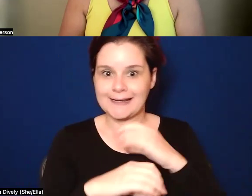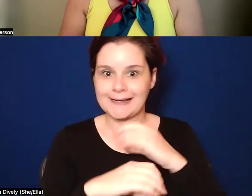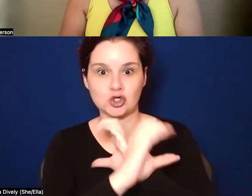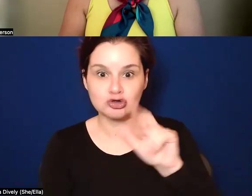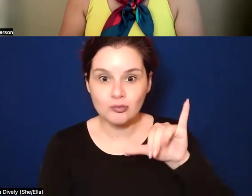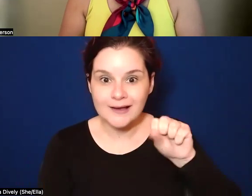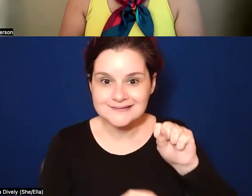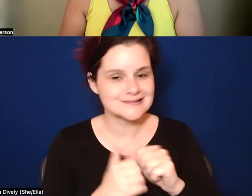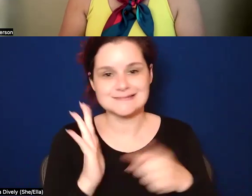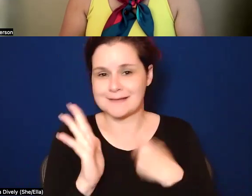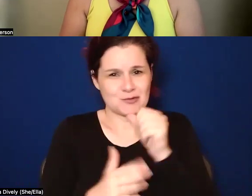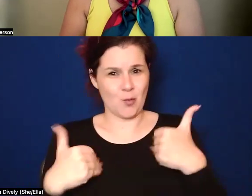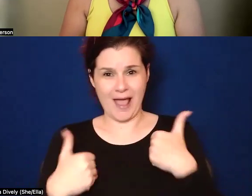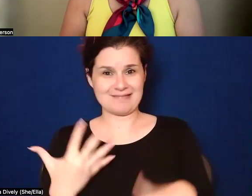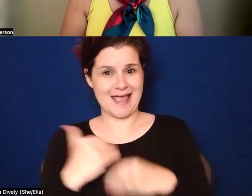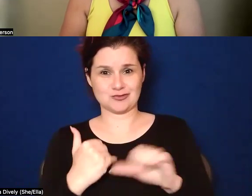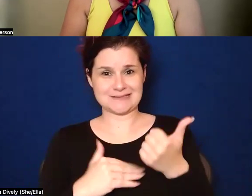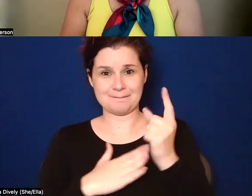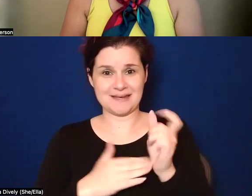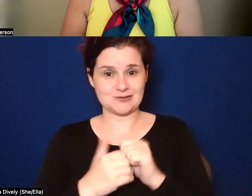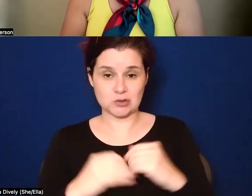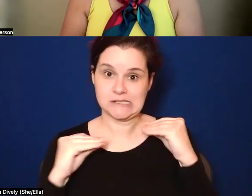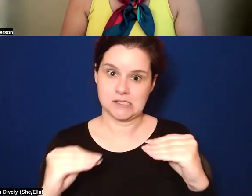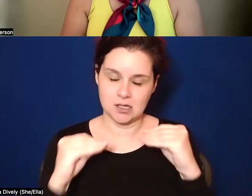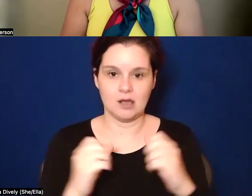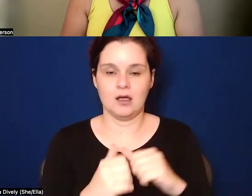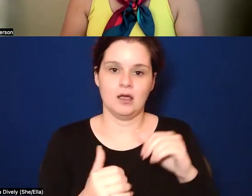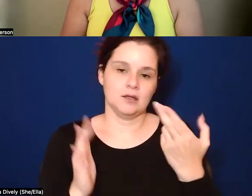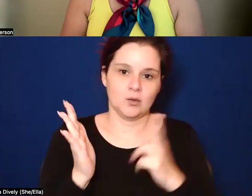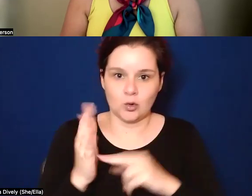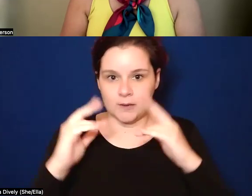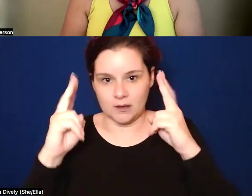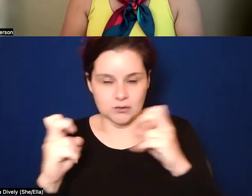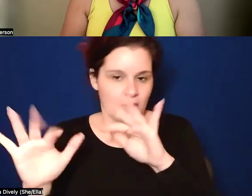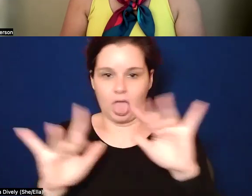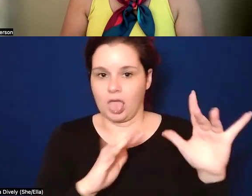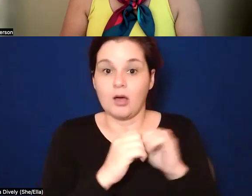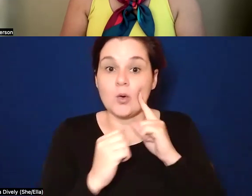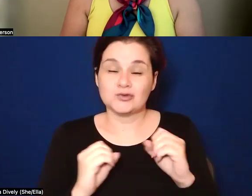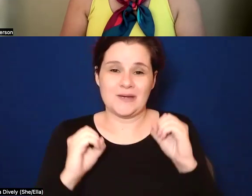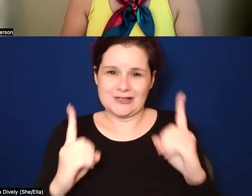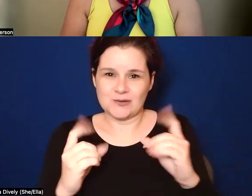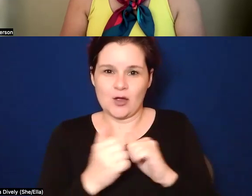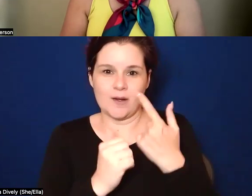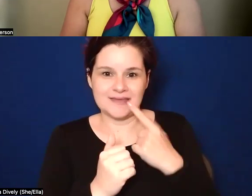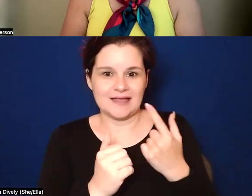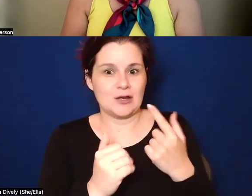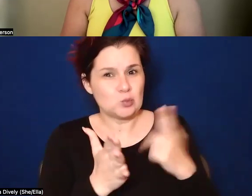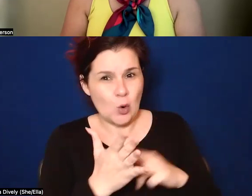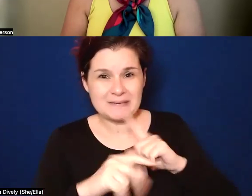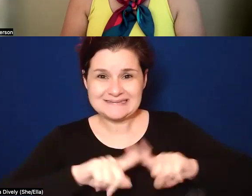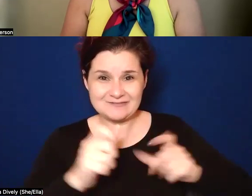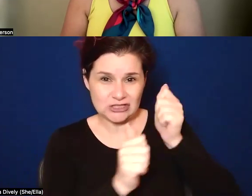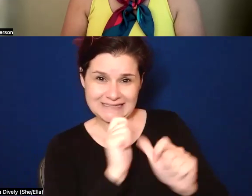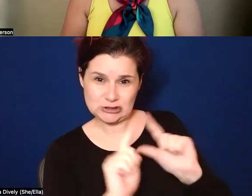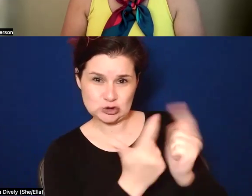sometimes you don't have that extra 10 minutes to educate on the enrollment issue or to, and even to educate on that enrollment is so different in each